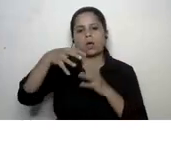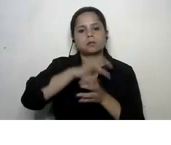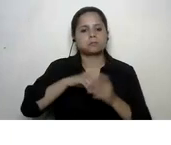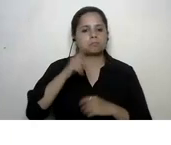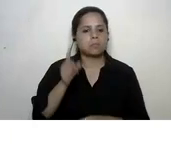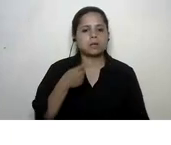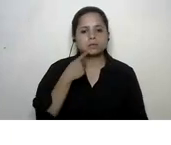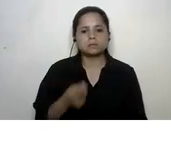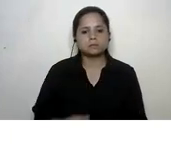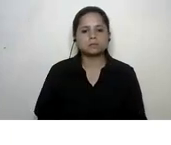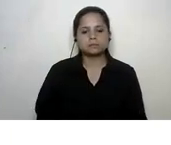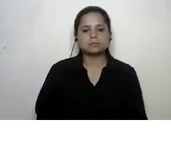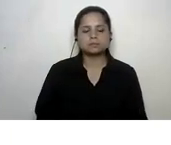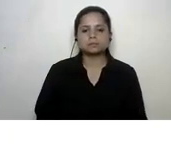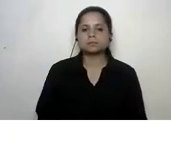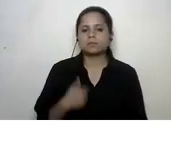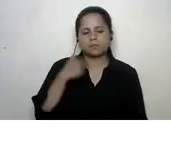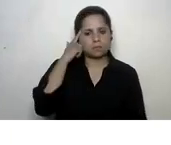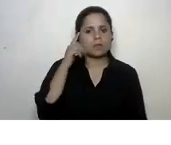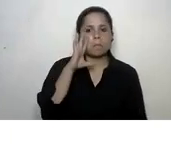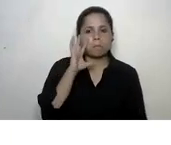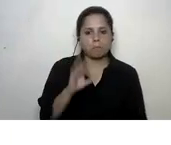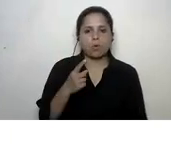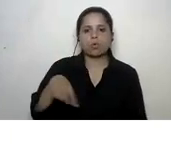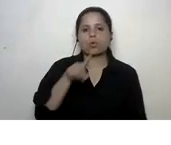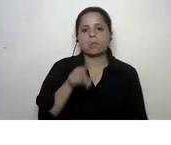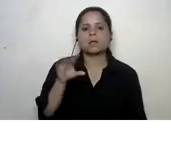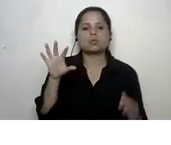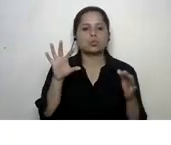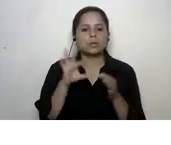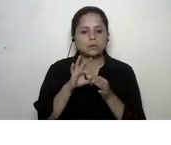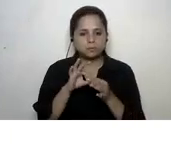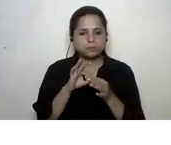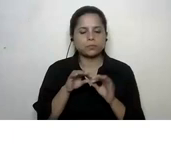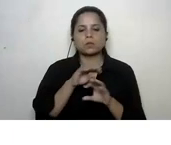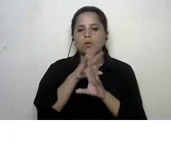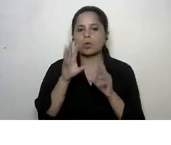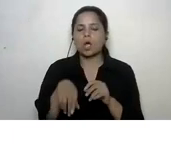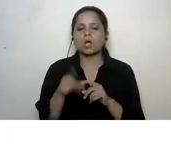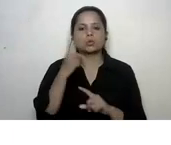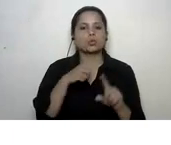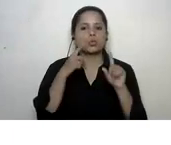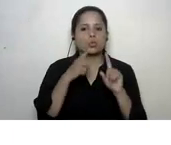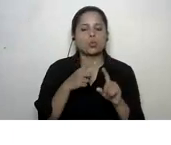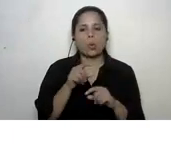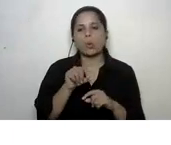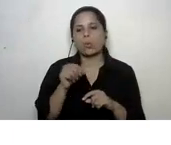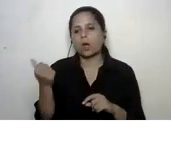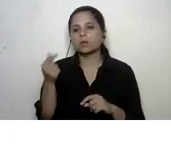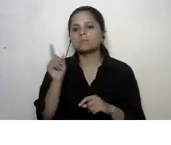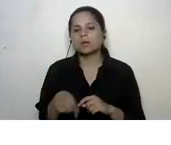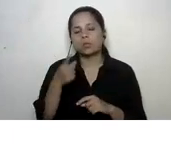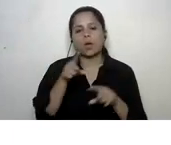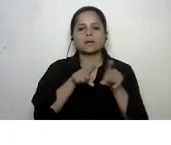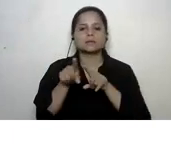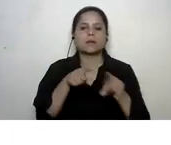and i think it's important also to link all these goals to the others for example we